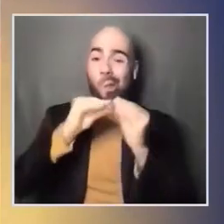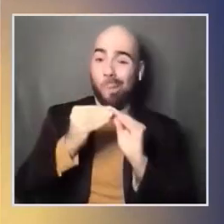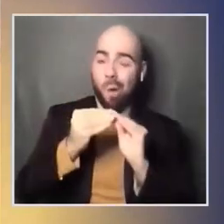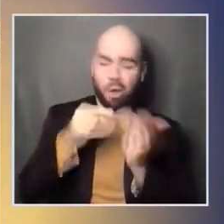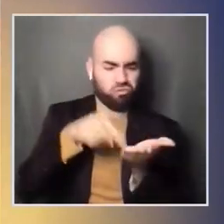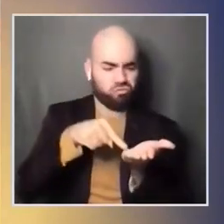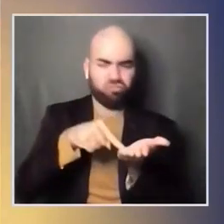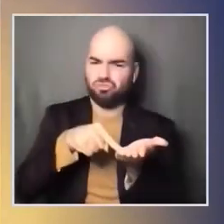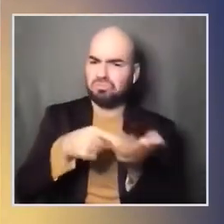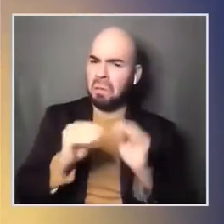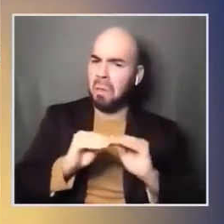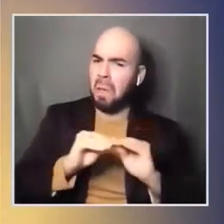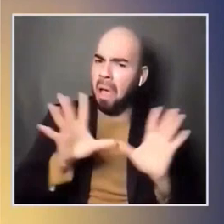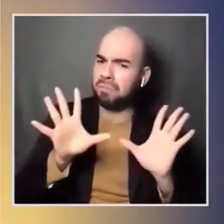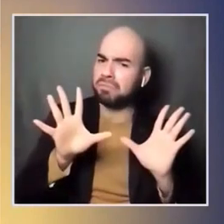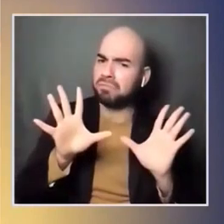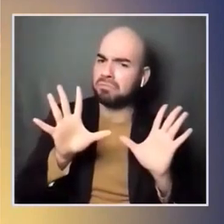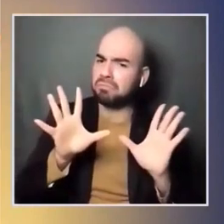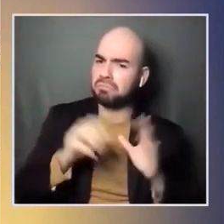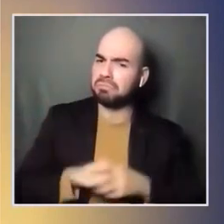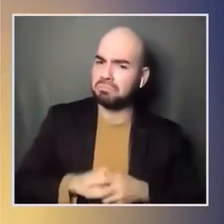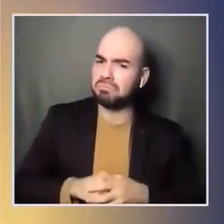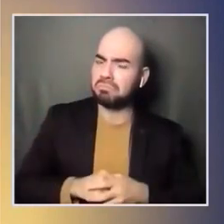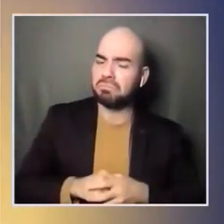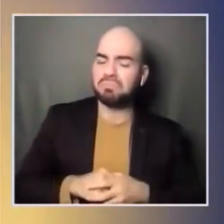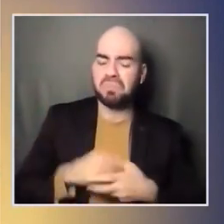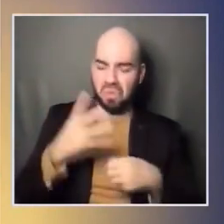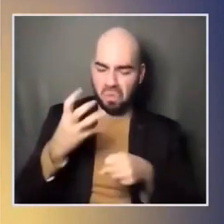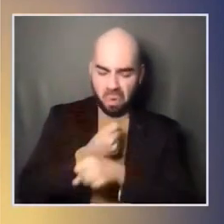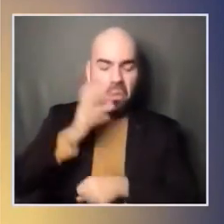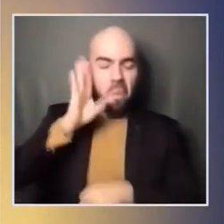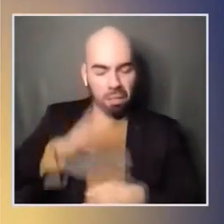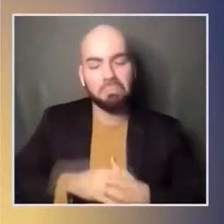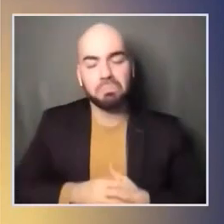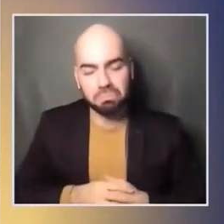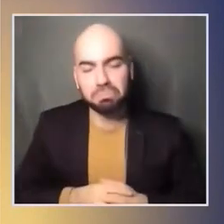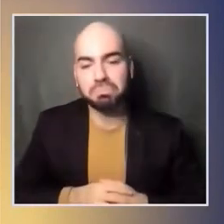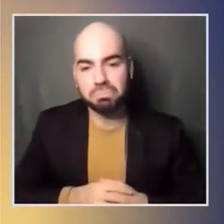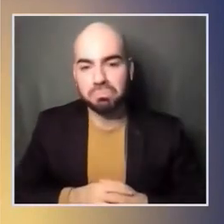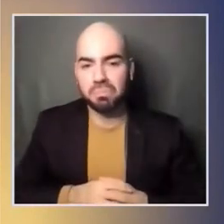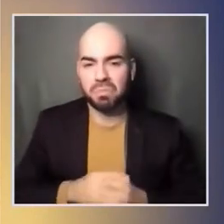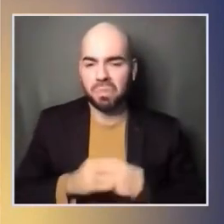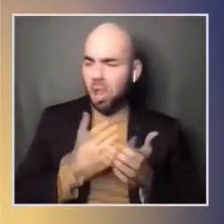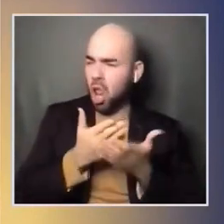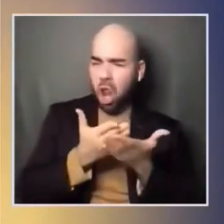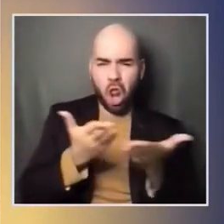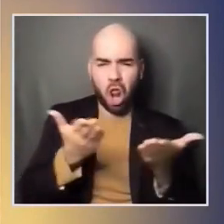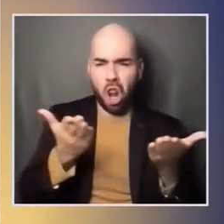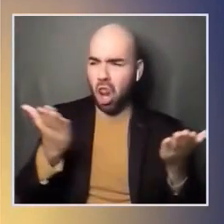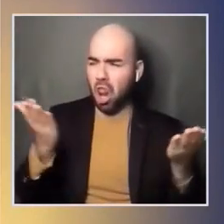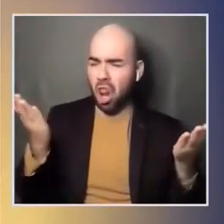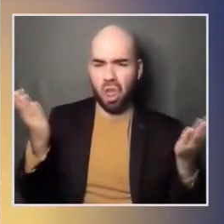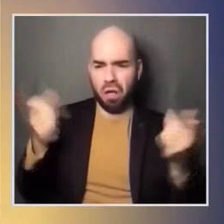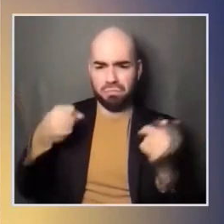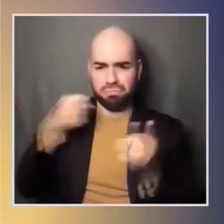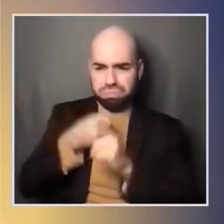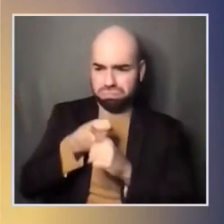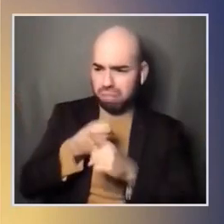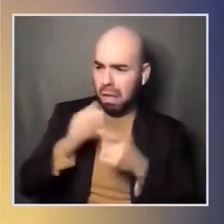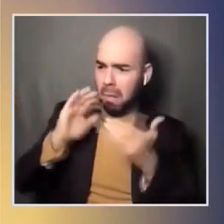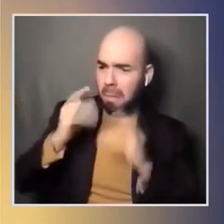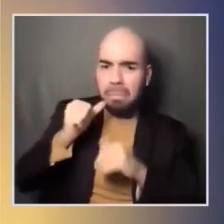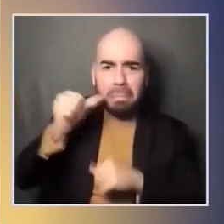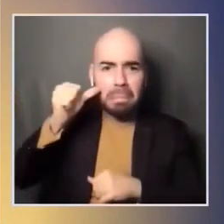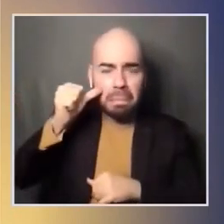clear and convincing story. We're going to win this race. Just look at what has happened since yesterday. 24